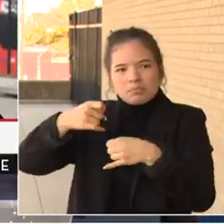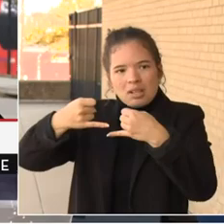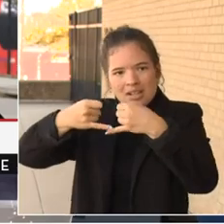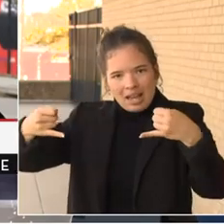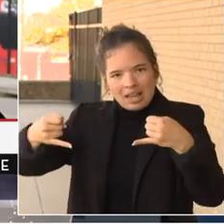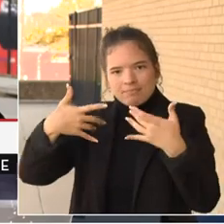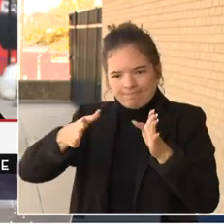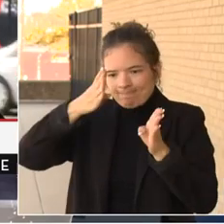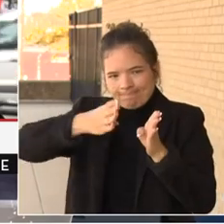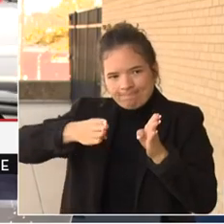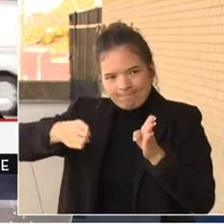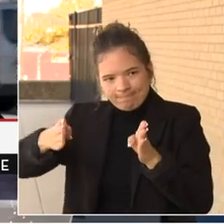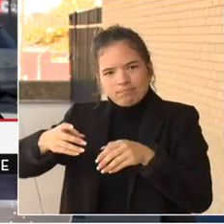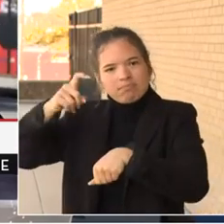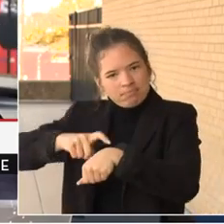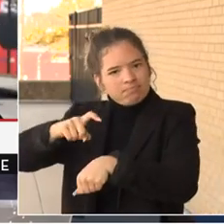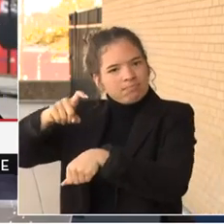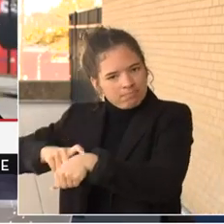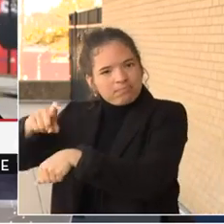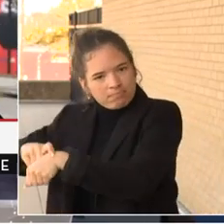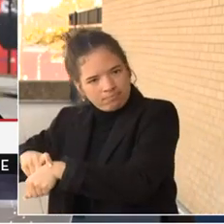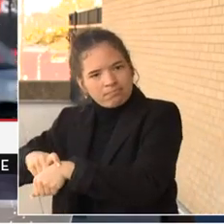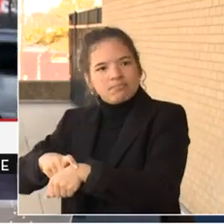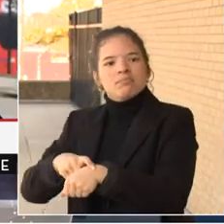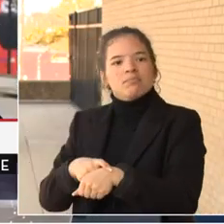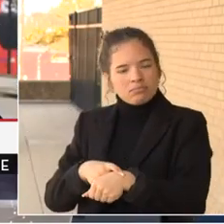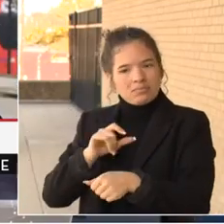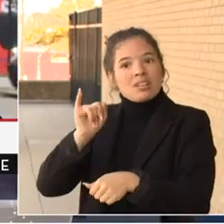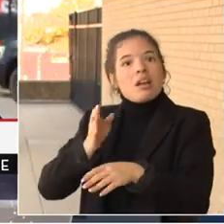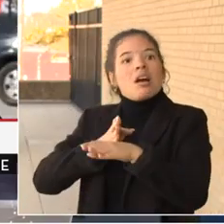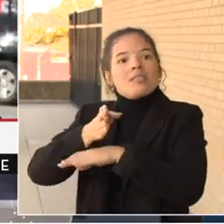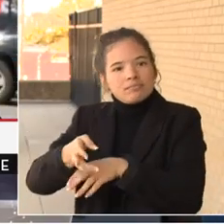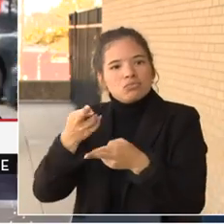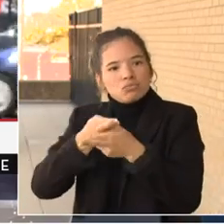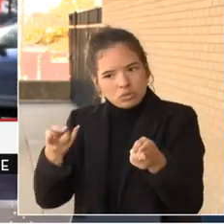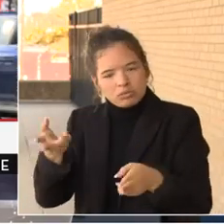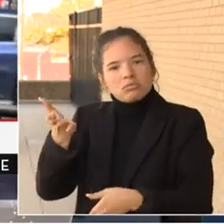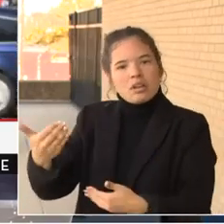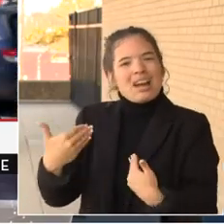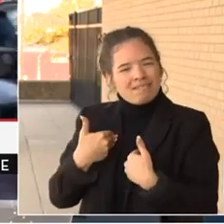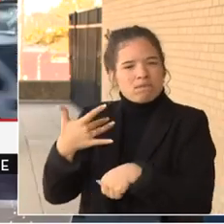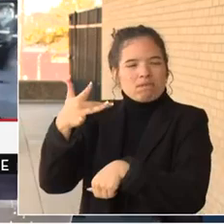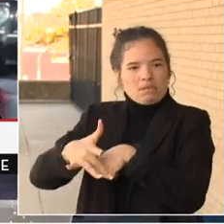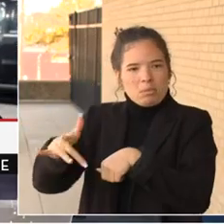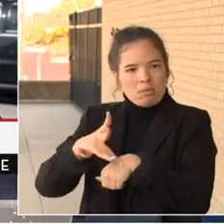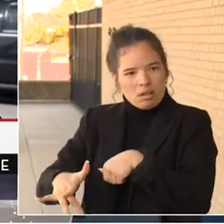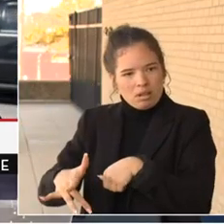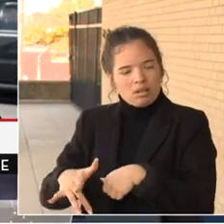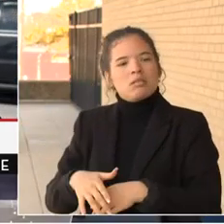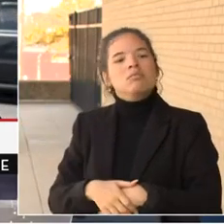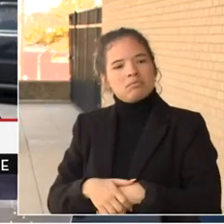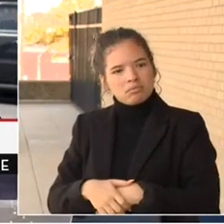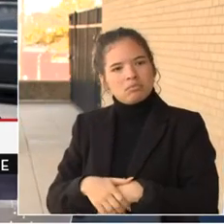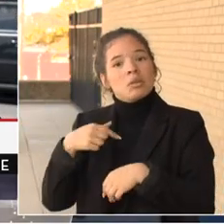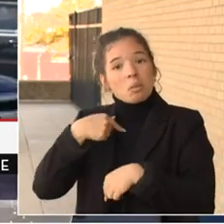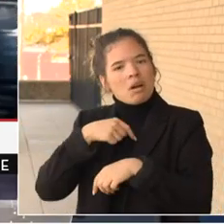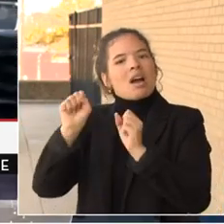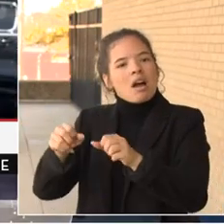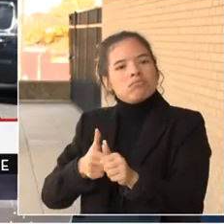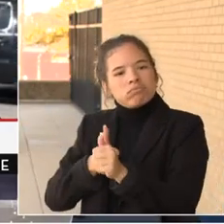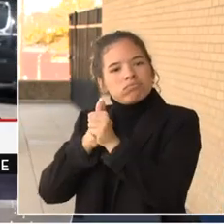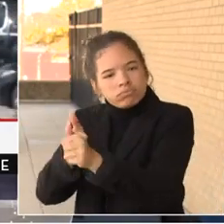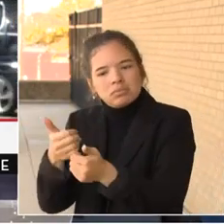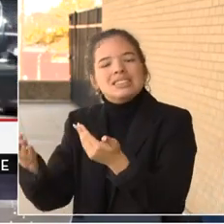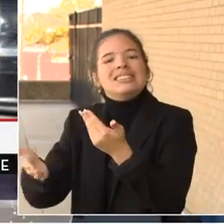only happens once the resources that the court needs are in place to make sure that it can be administered in a way that enhances public